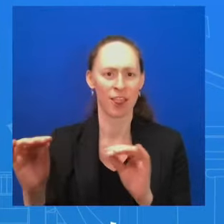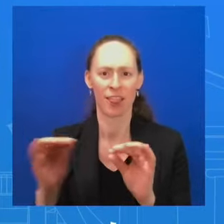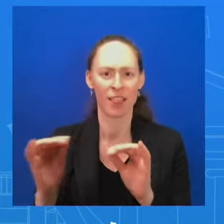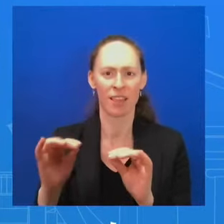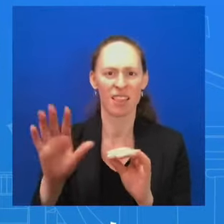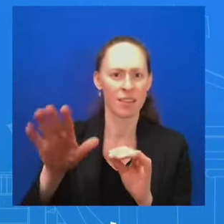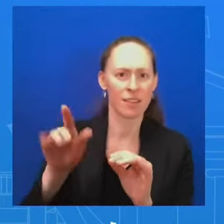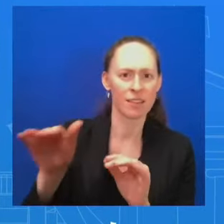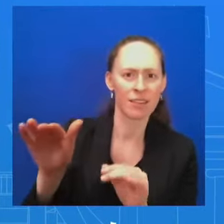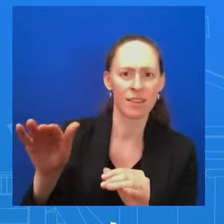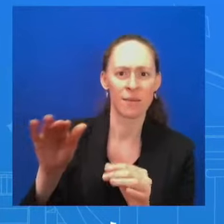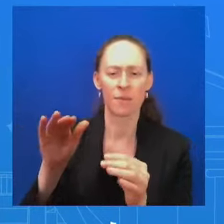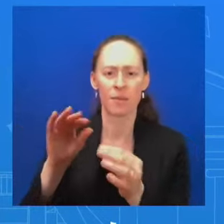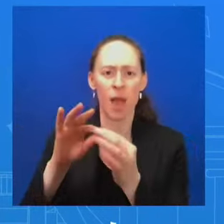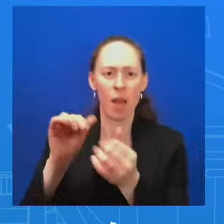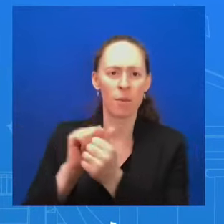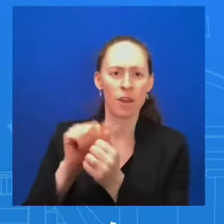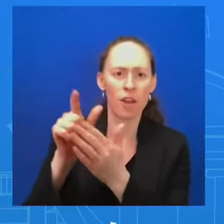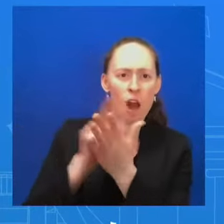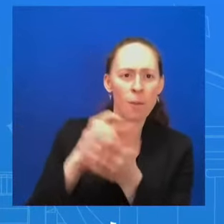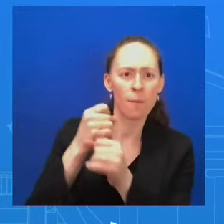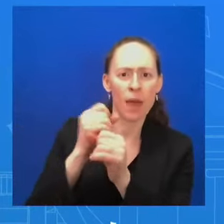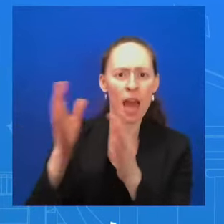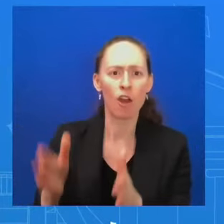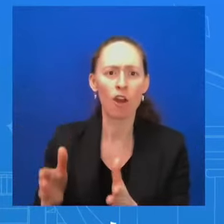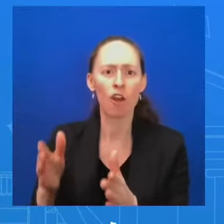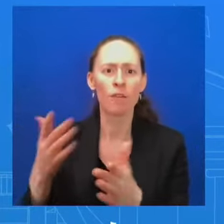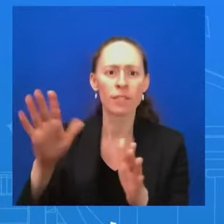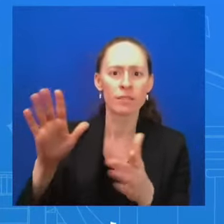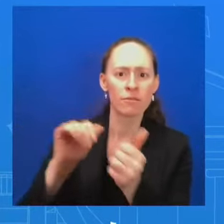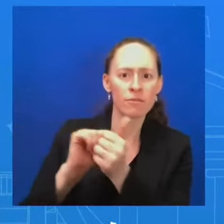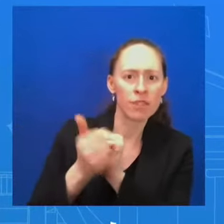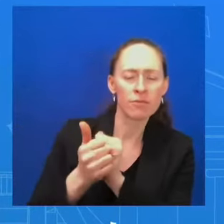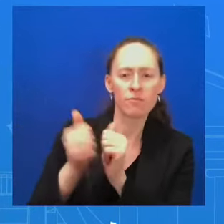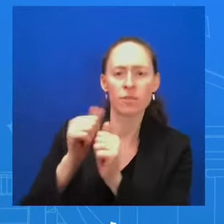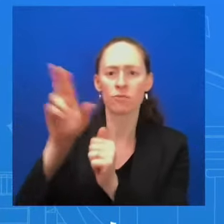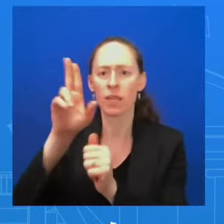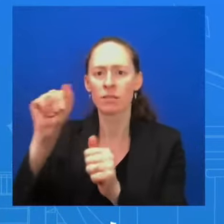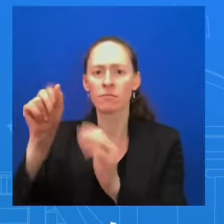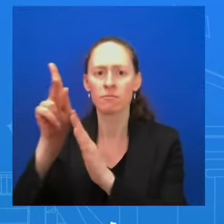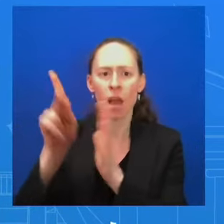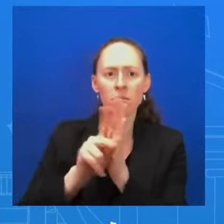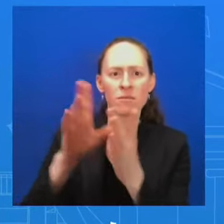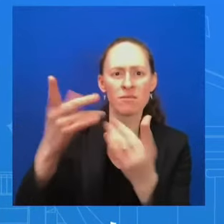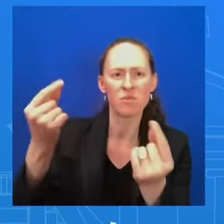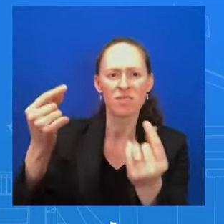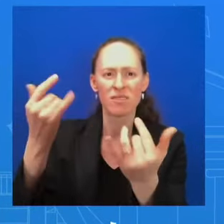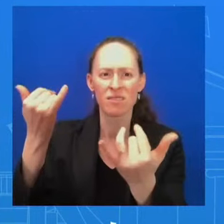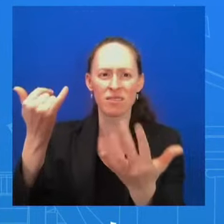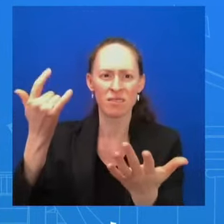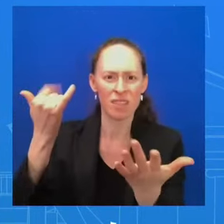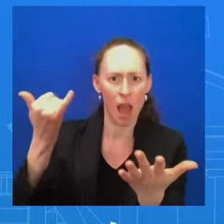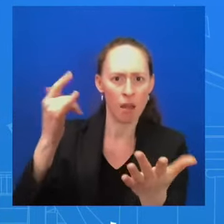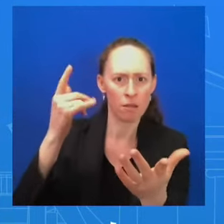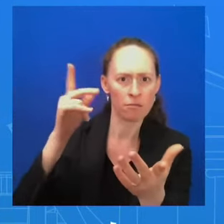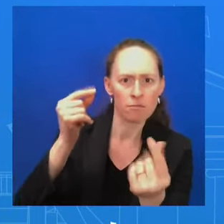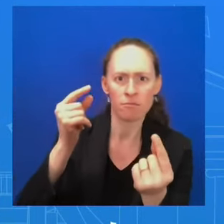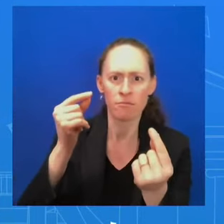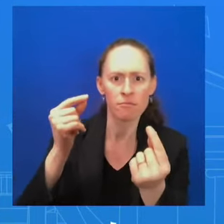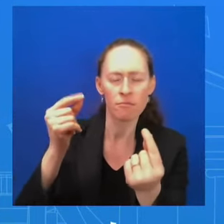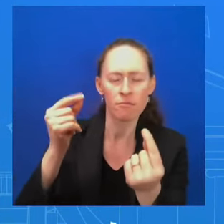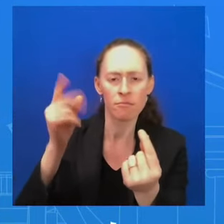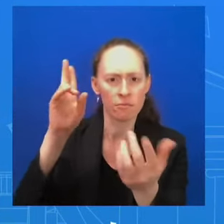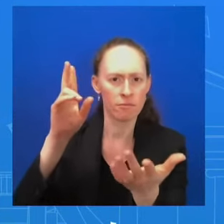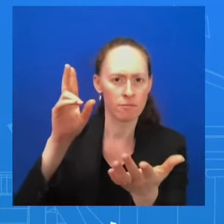potential change in U.S. policy, what is at stake here? Well, look, I think the Admiral made it very clear we